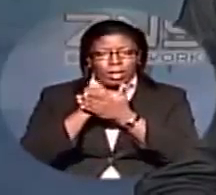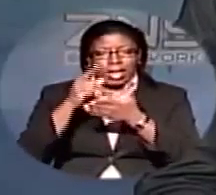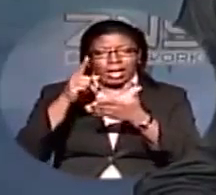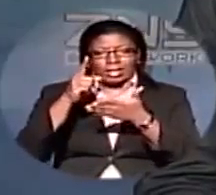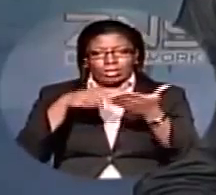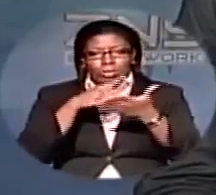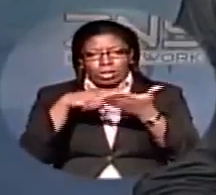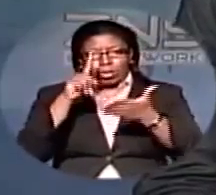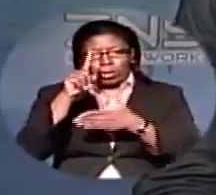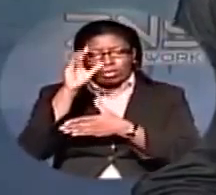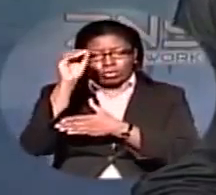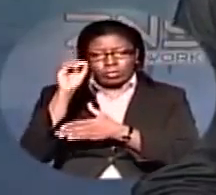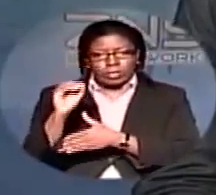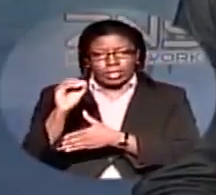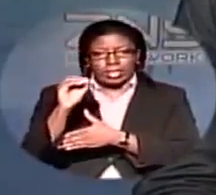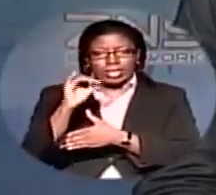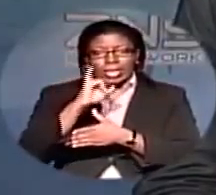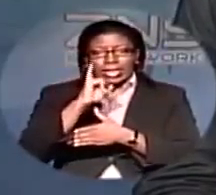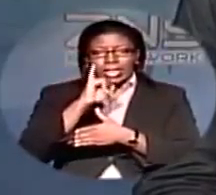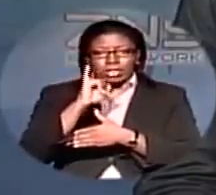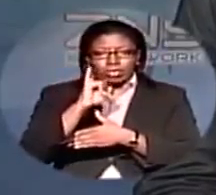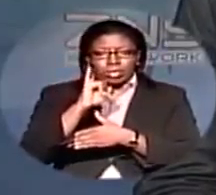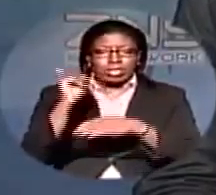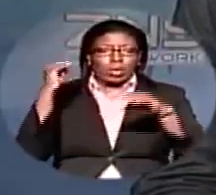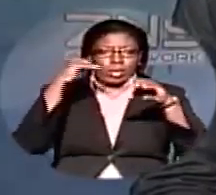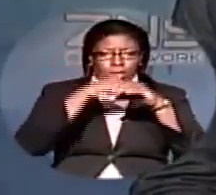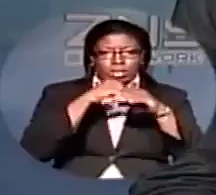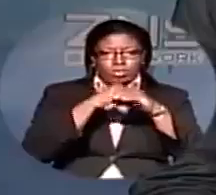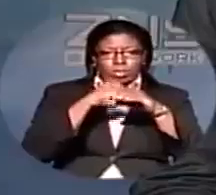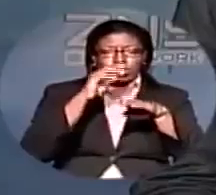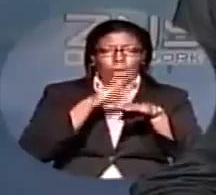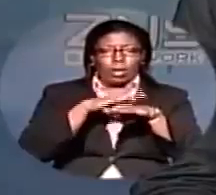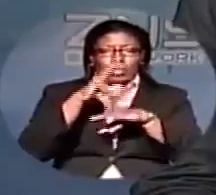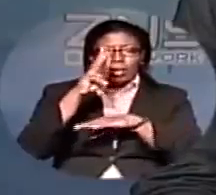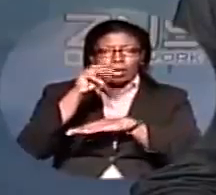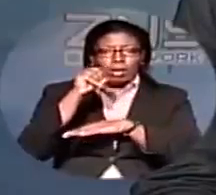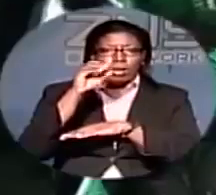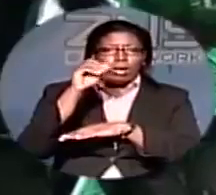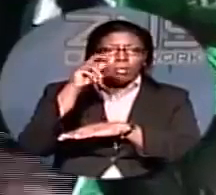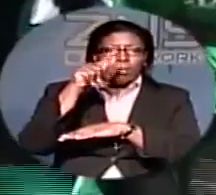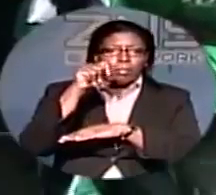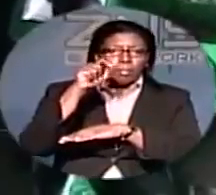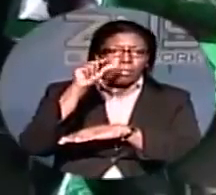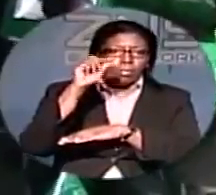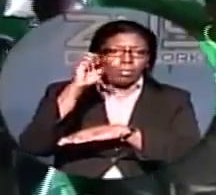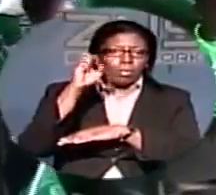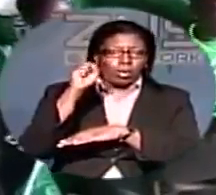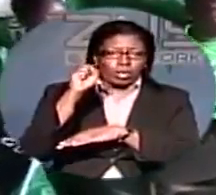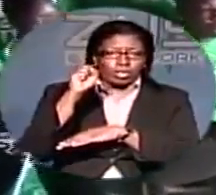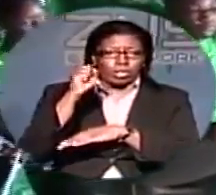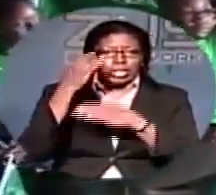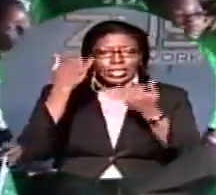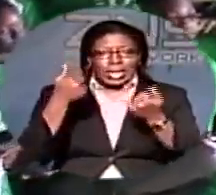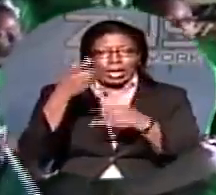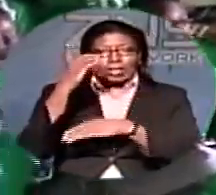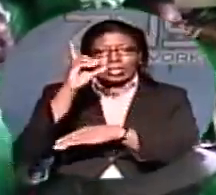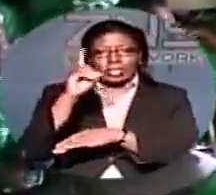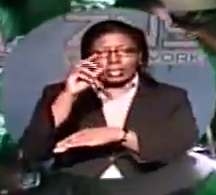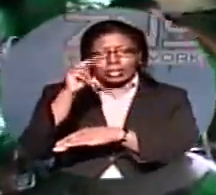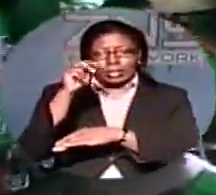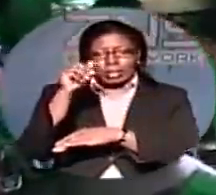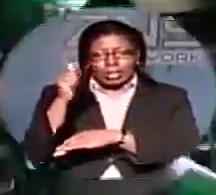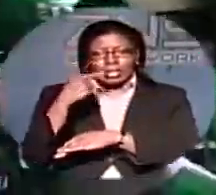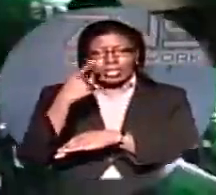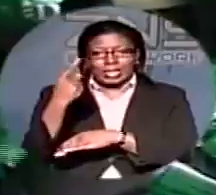% of the unpaid interest and fees on troubled mortgages. Well, the Democratic National Alliance is weighing in on the issue, calling the